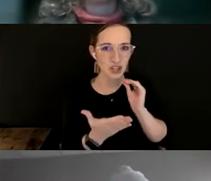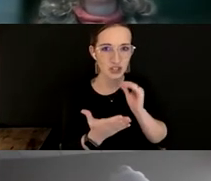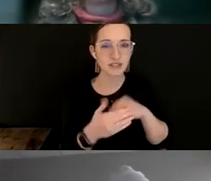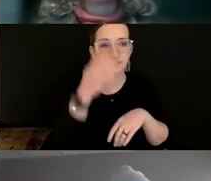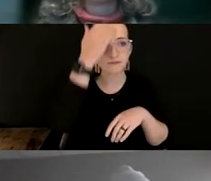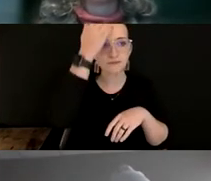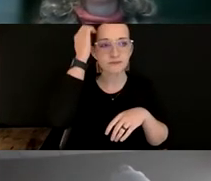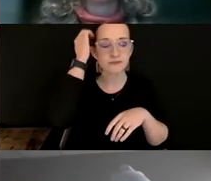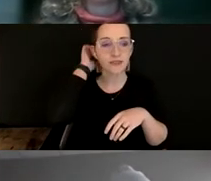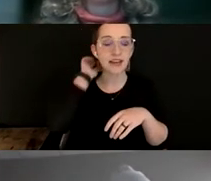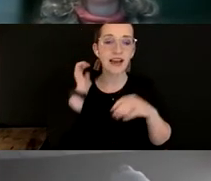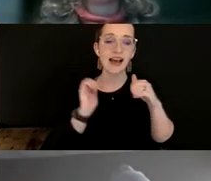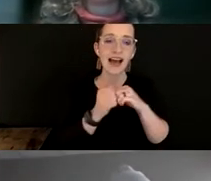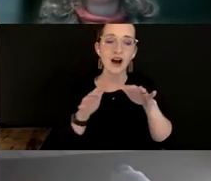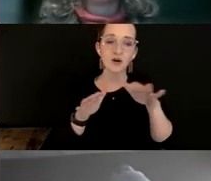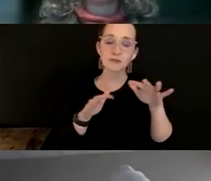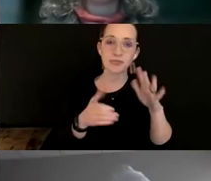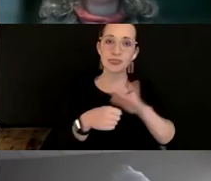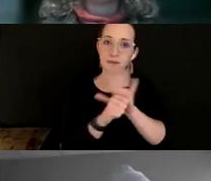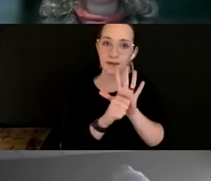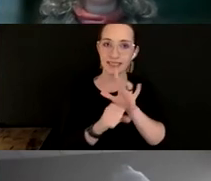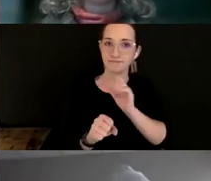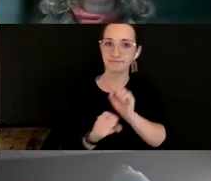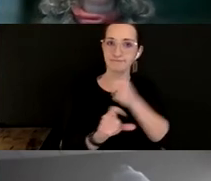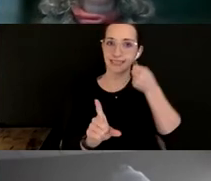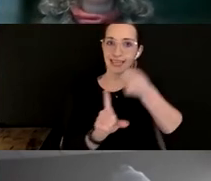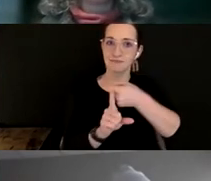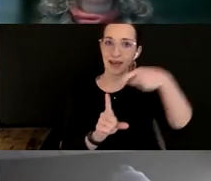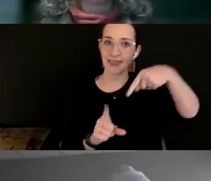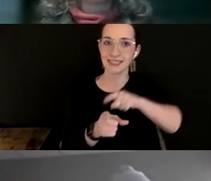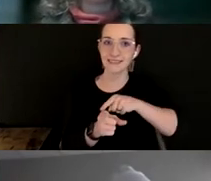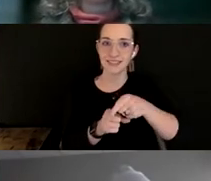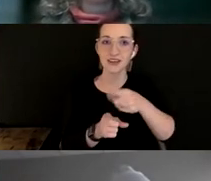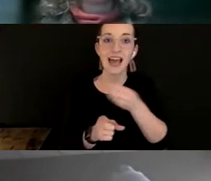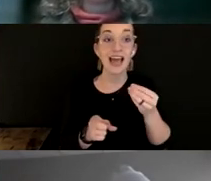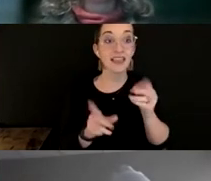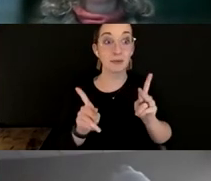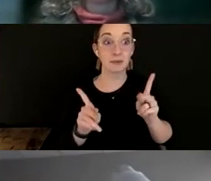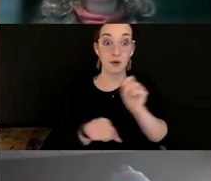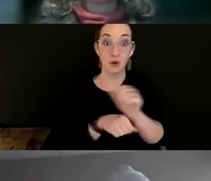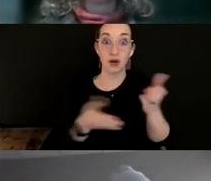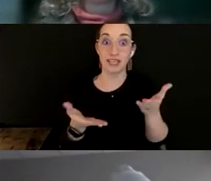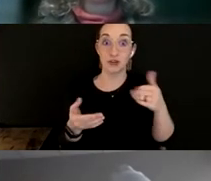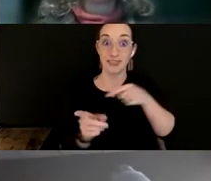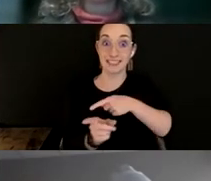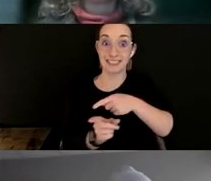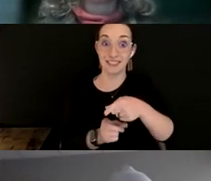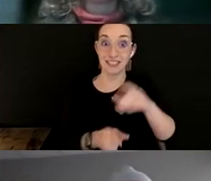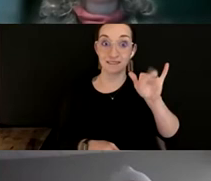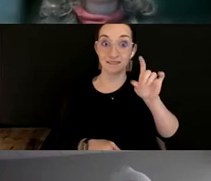pandemic has impacted our field and the people that are working in it. And frankly, that